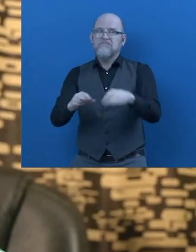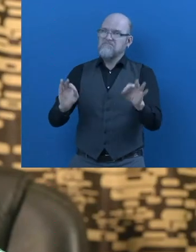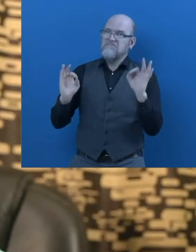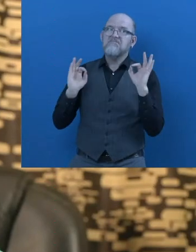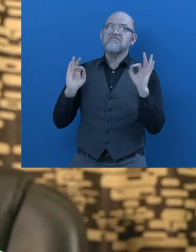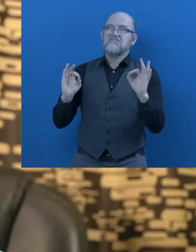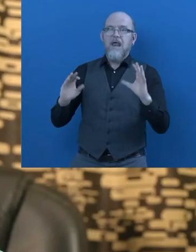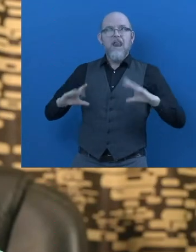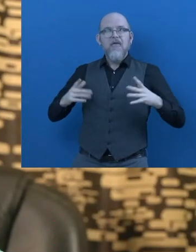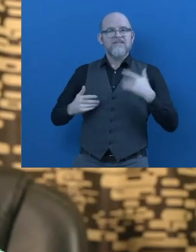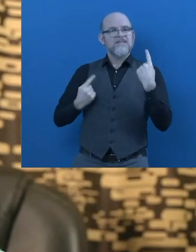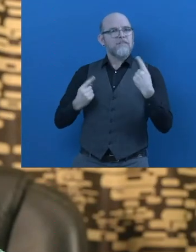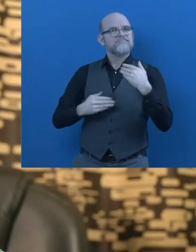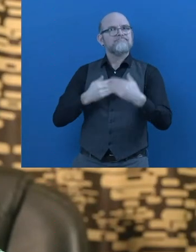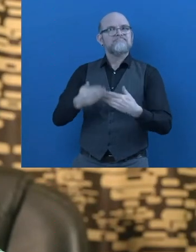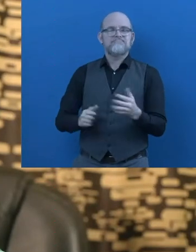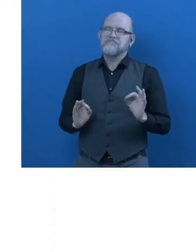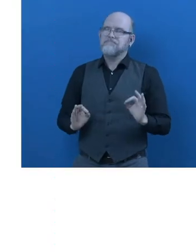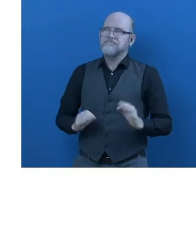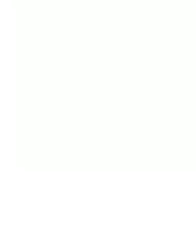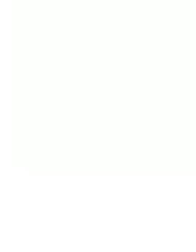and inclusiveness in the society.